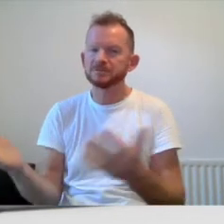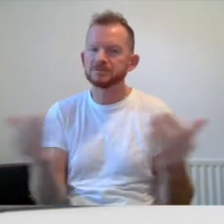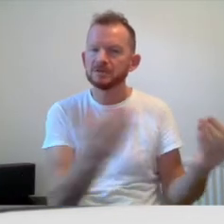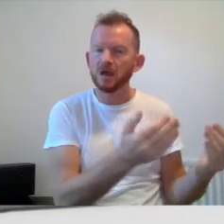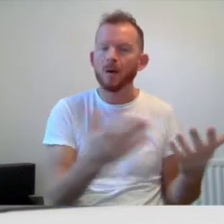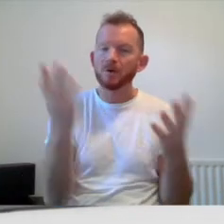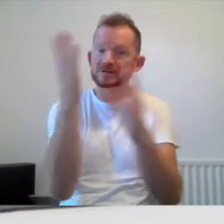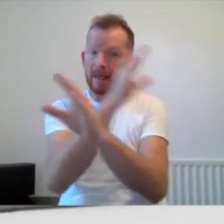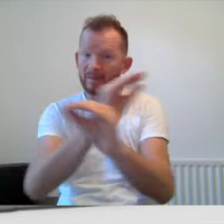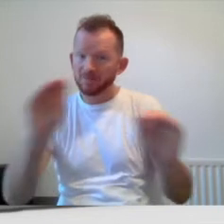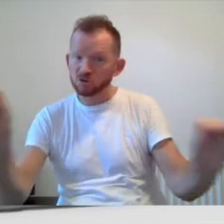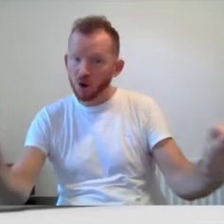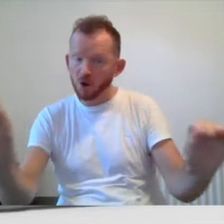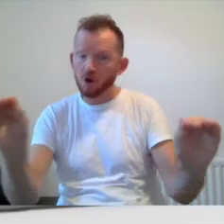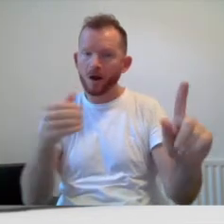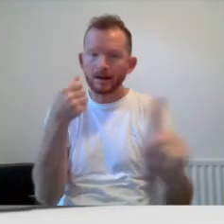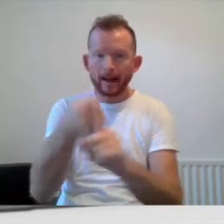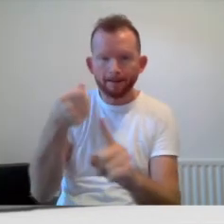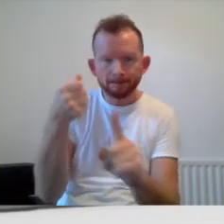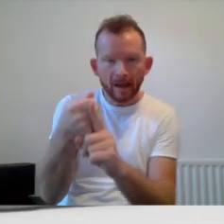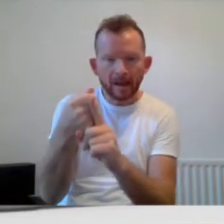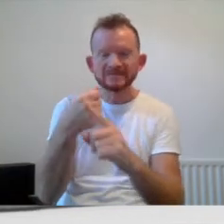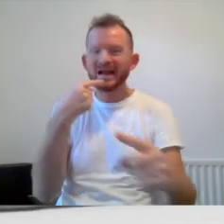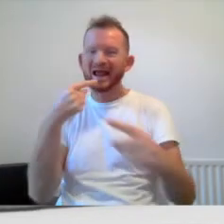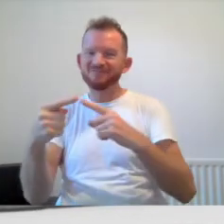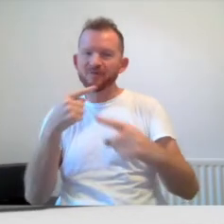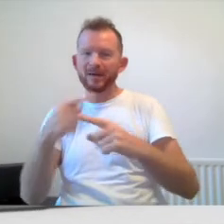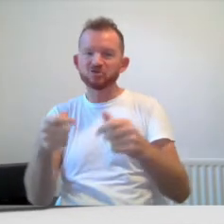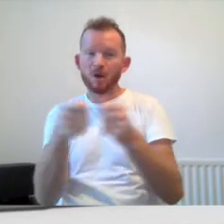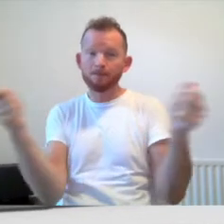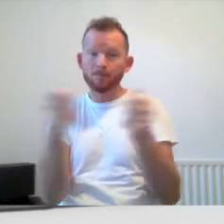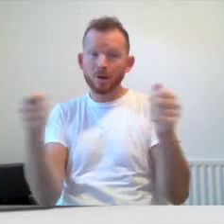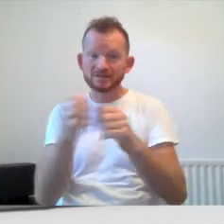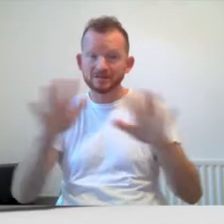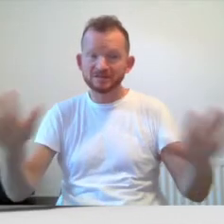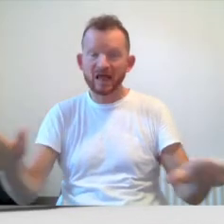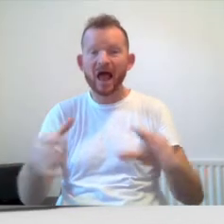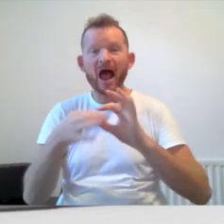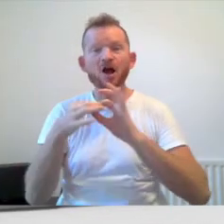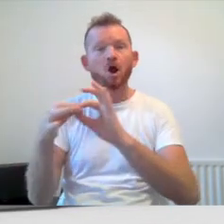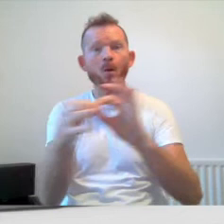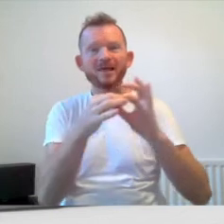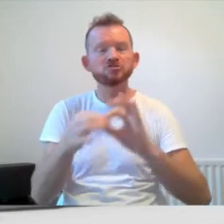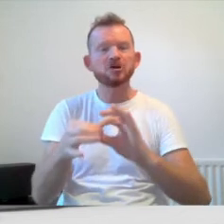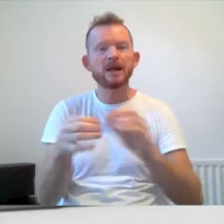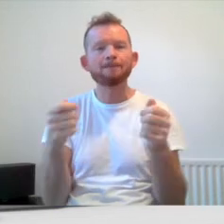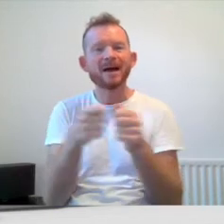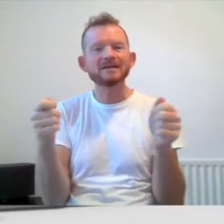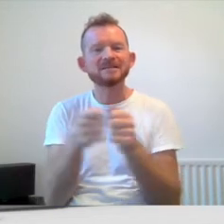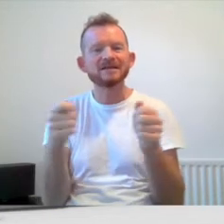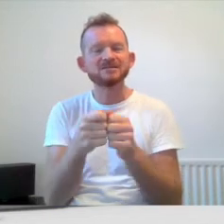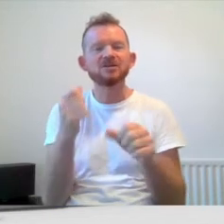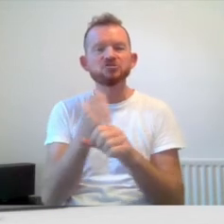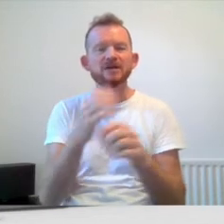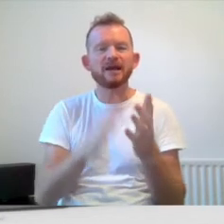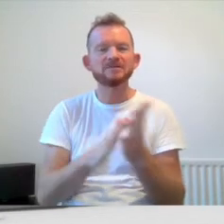know about campaigns and the information bulletins and the coalition magazines which GMCDP was now regularly